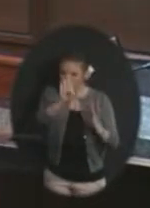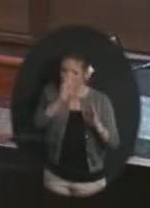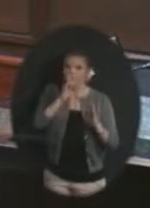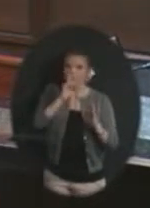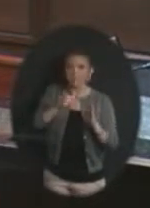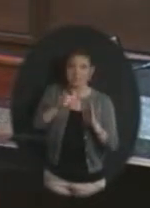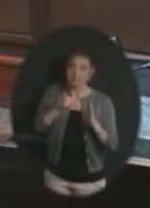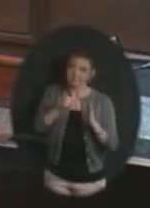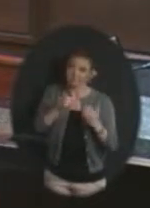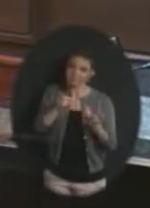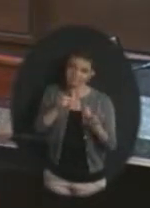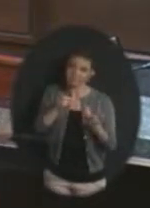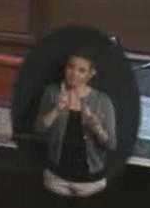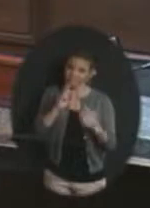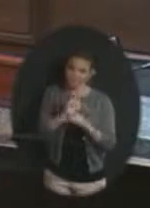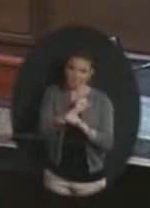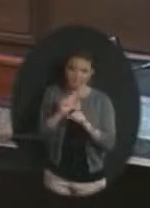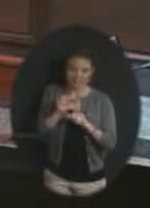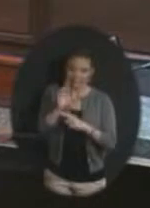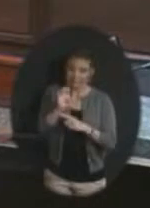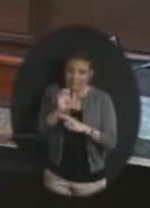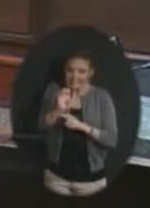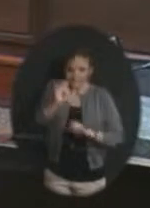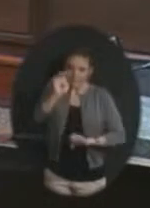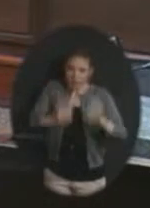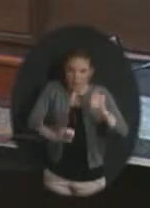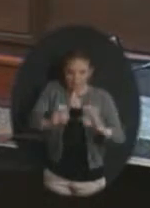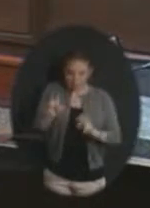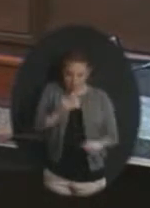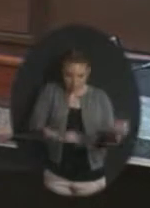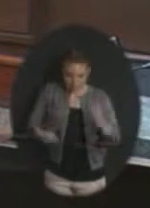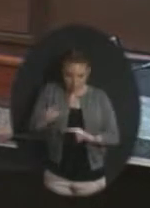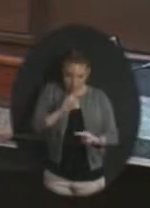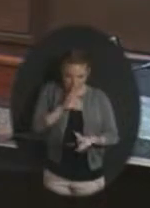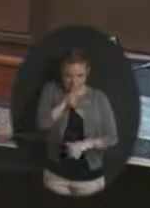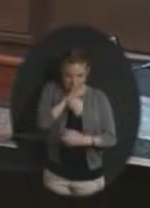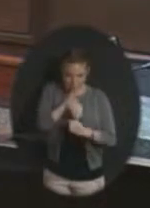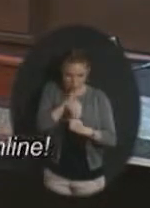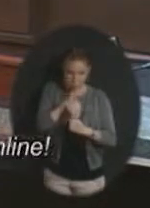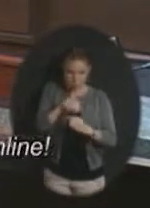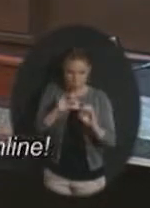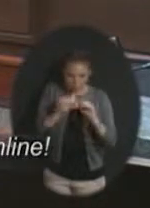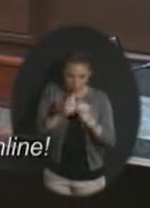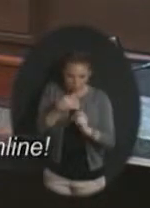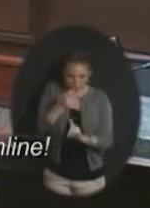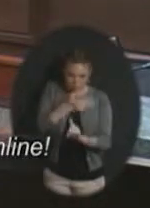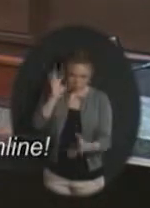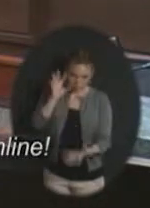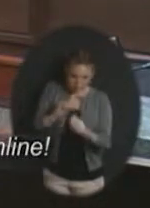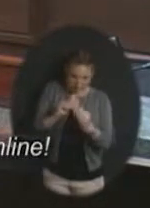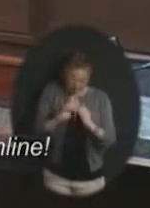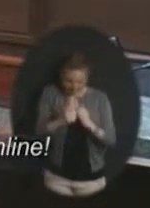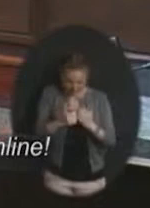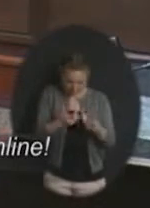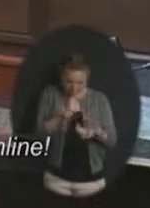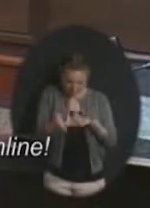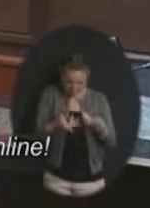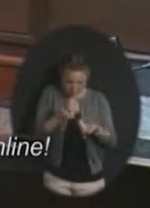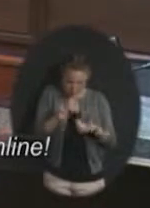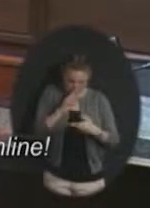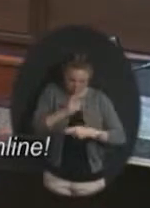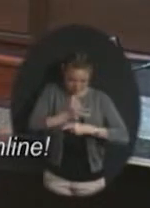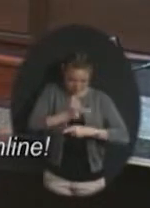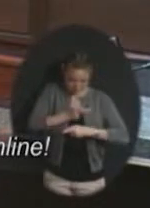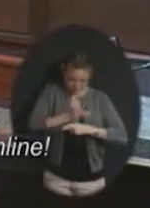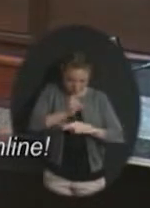re-evaluation I guess you would say of the internal organization as to how they should be taking